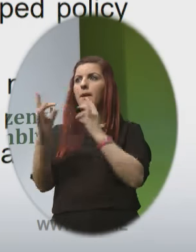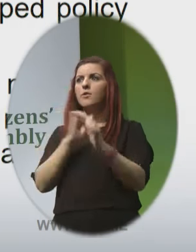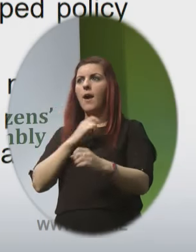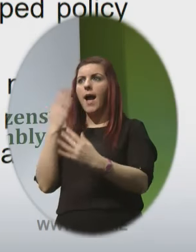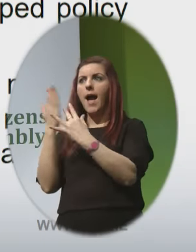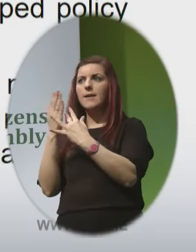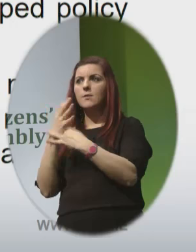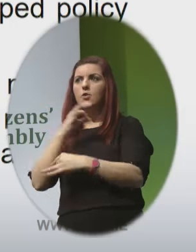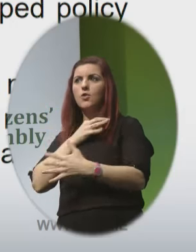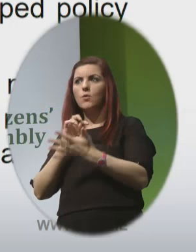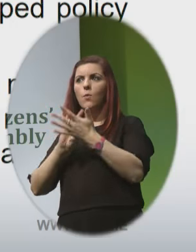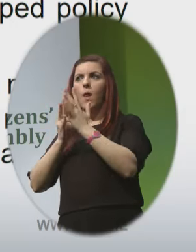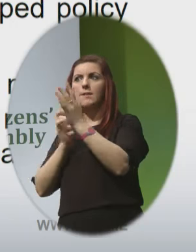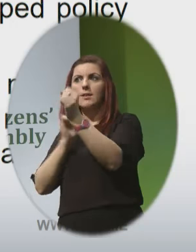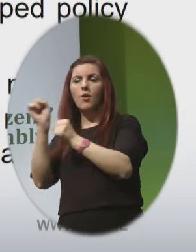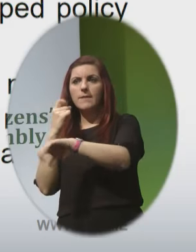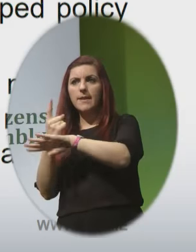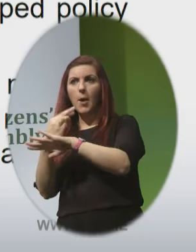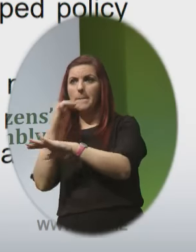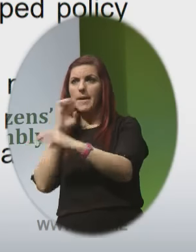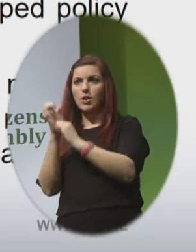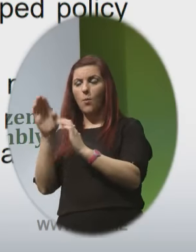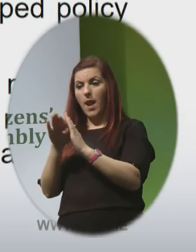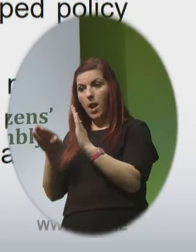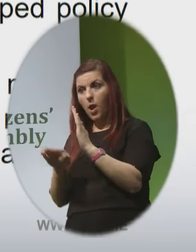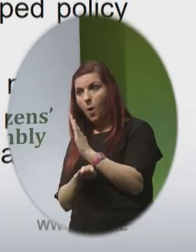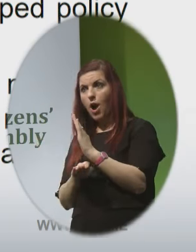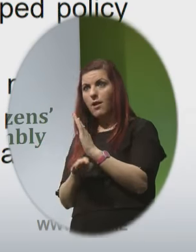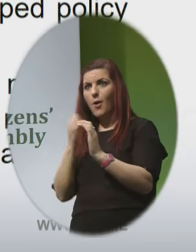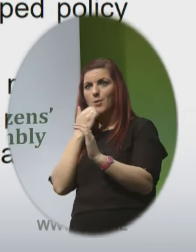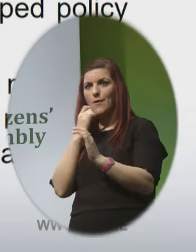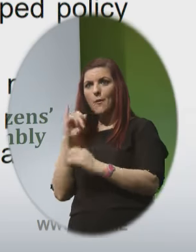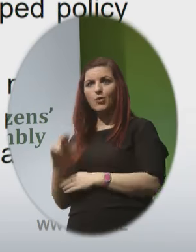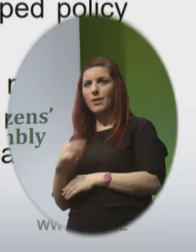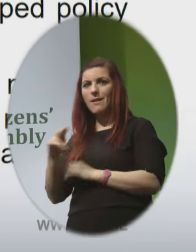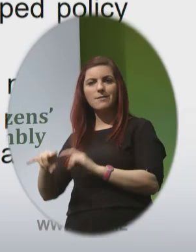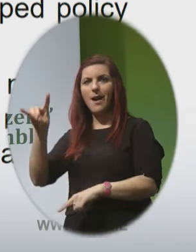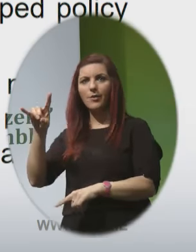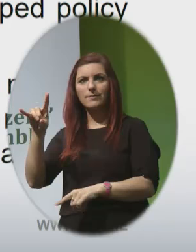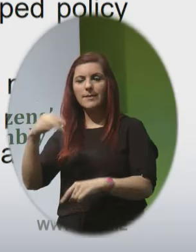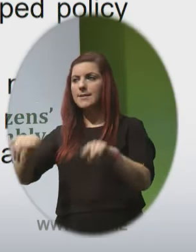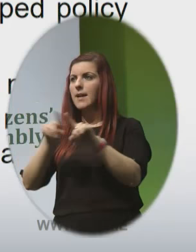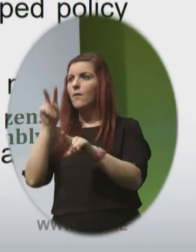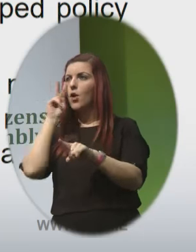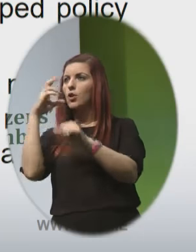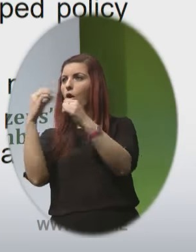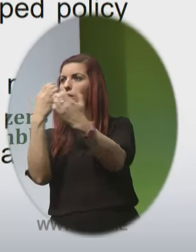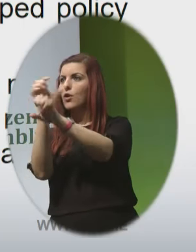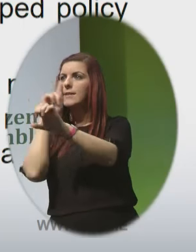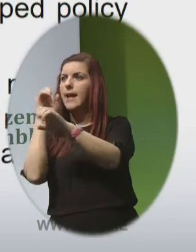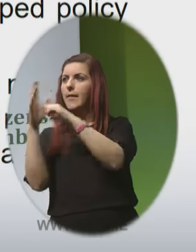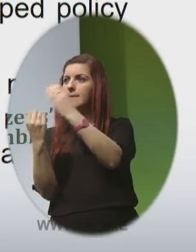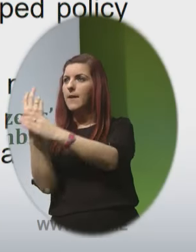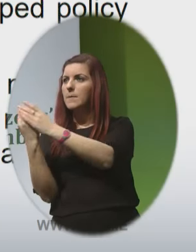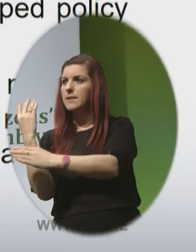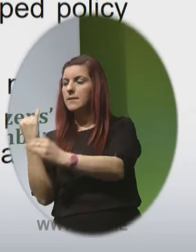to good quality services you end up with lower not higher abortion rates looking at other countries to see how they have developed practice